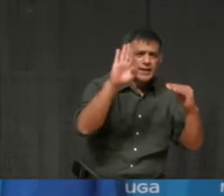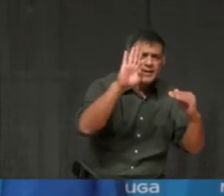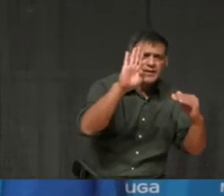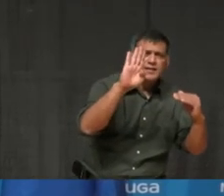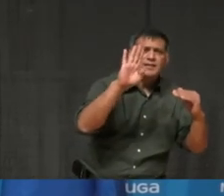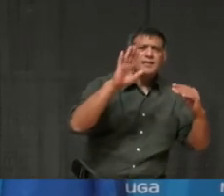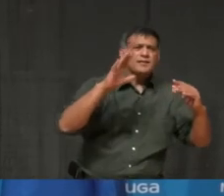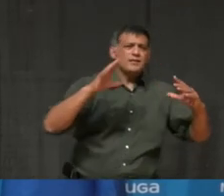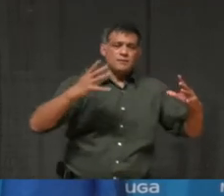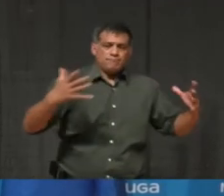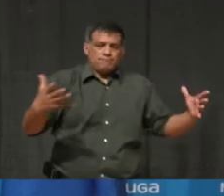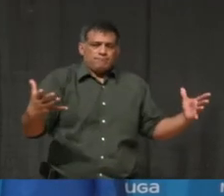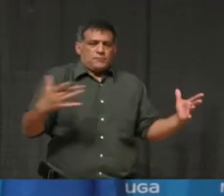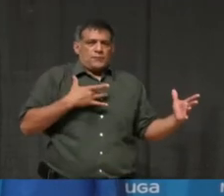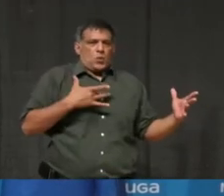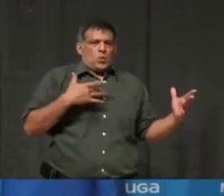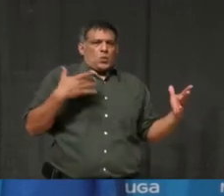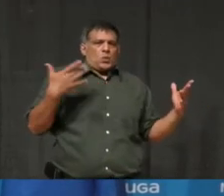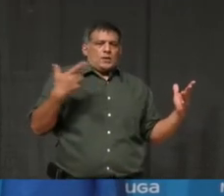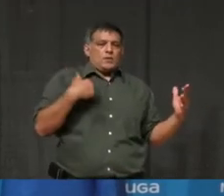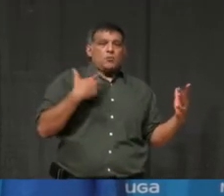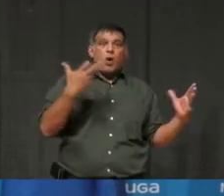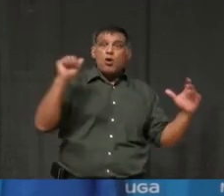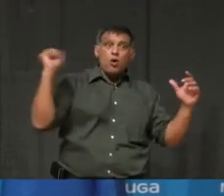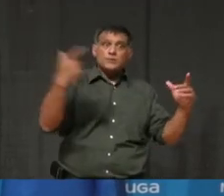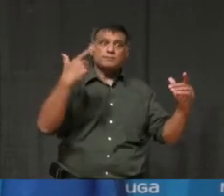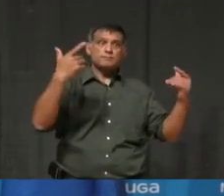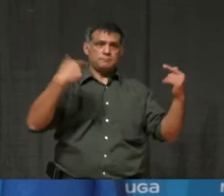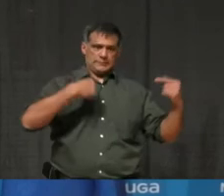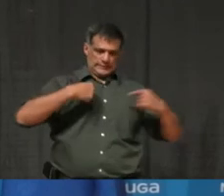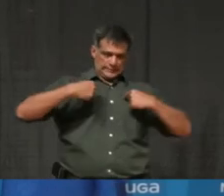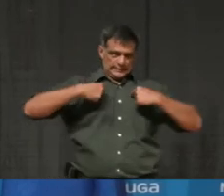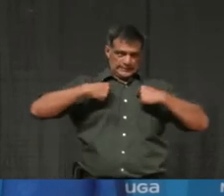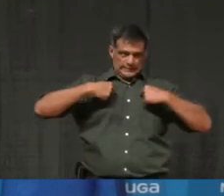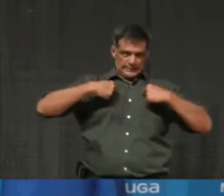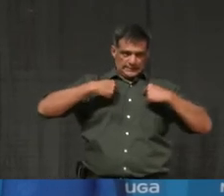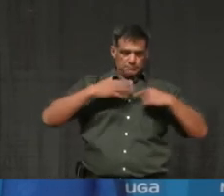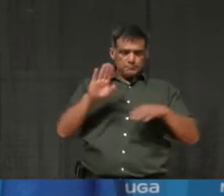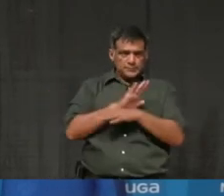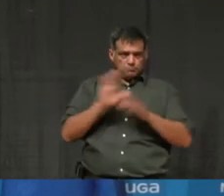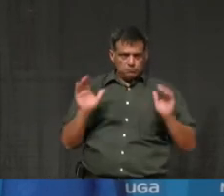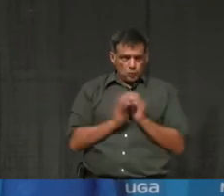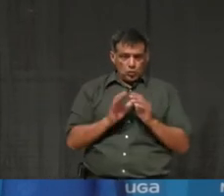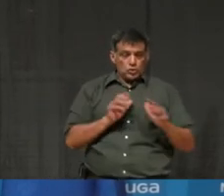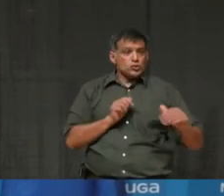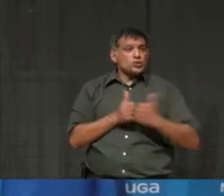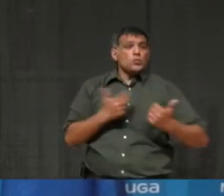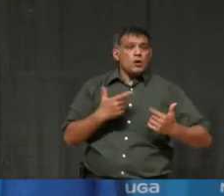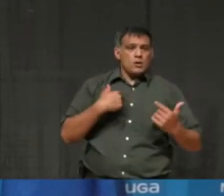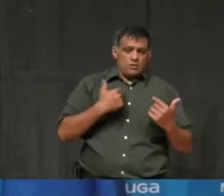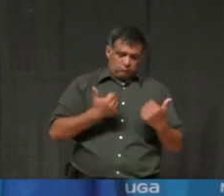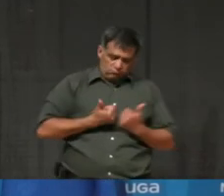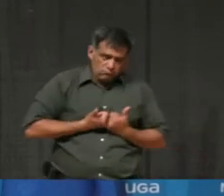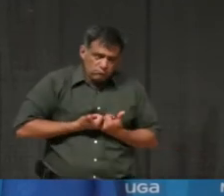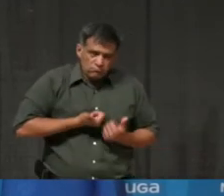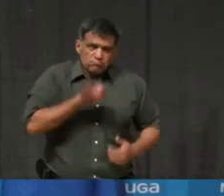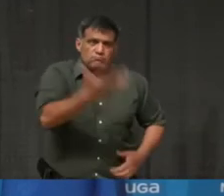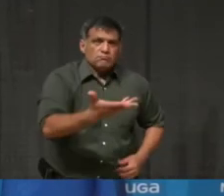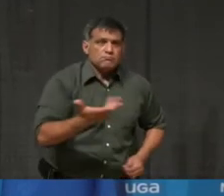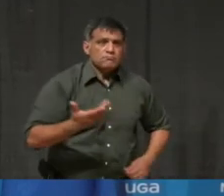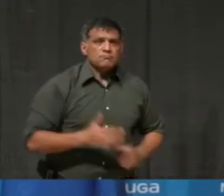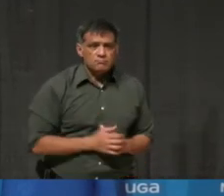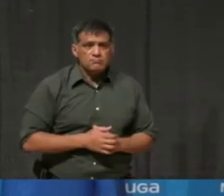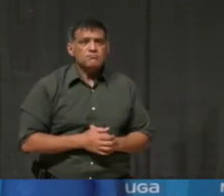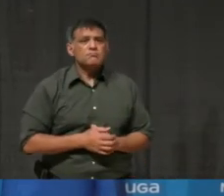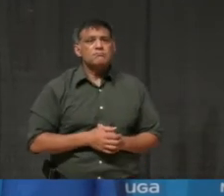the challenges that we faced as a small business and what, what change came from it was a